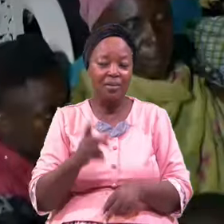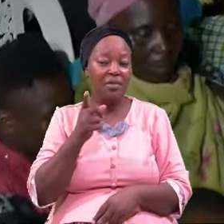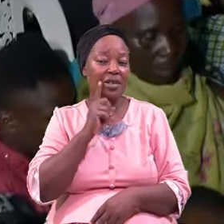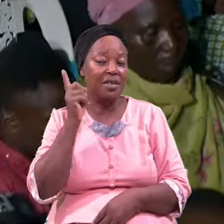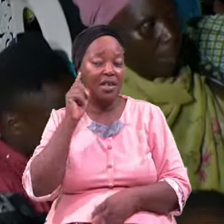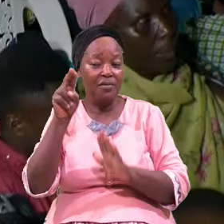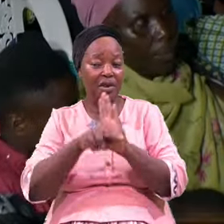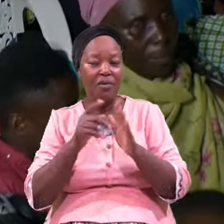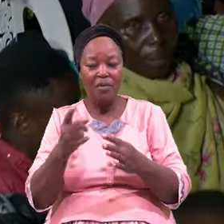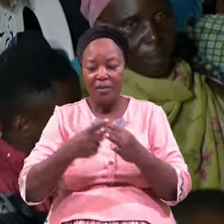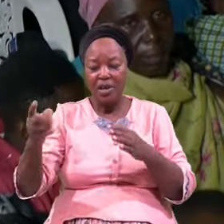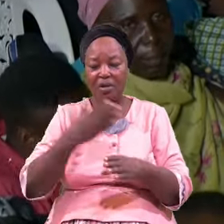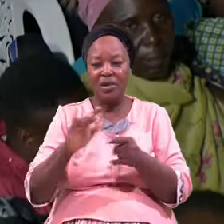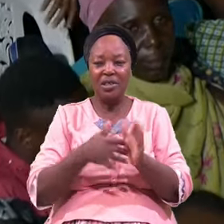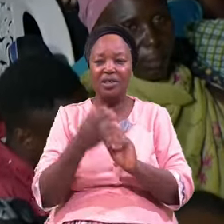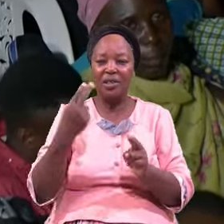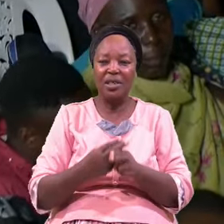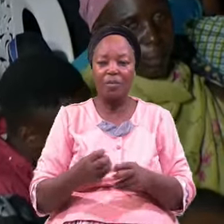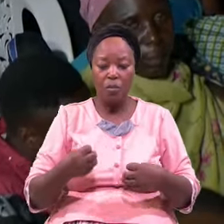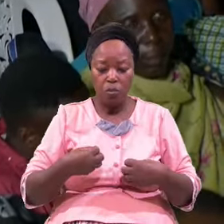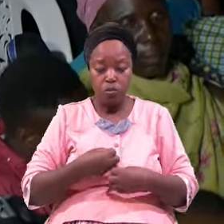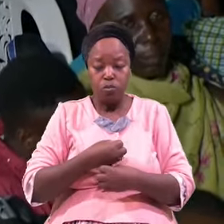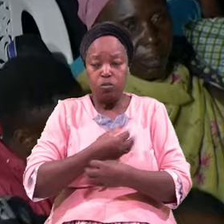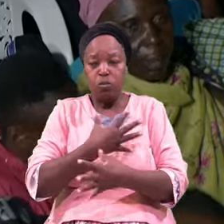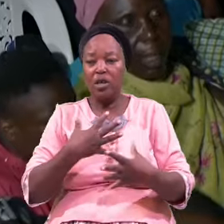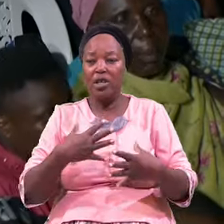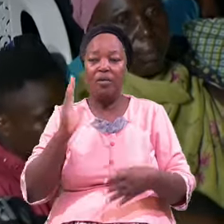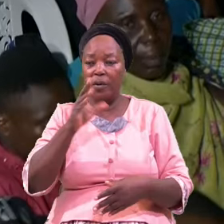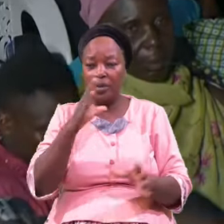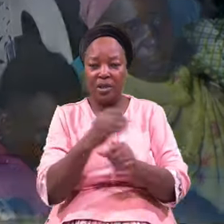Sweating Will Be Taken Away